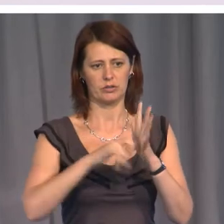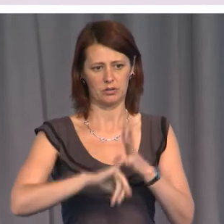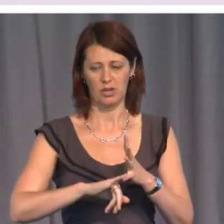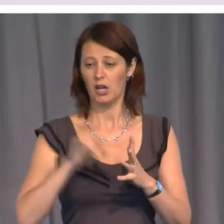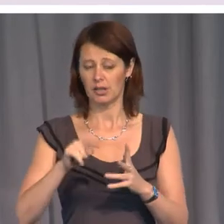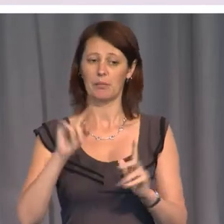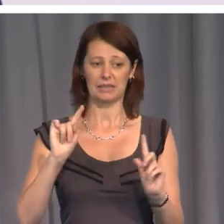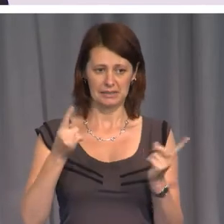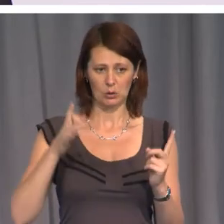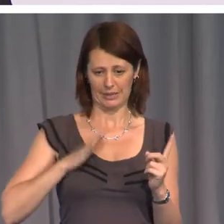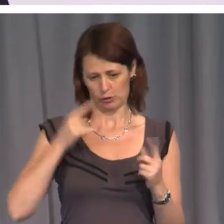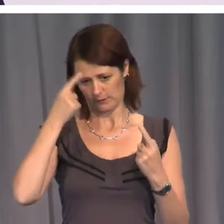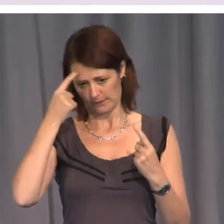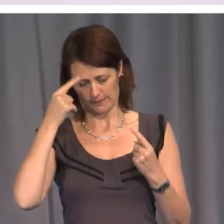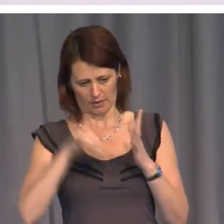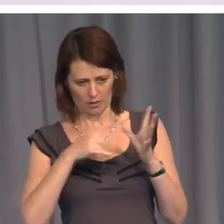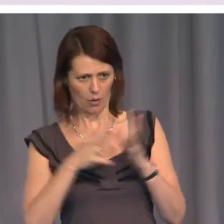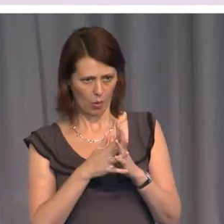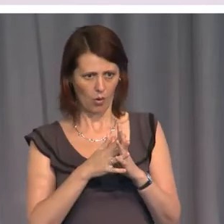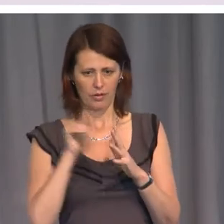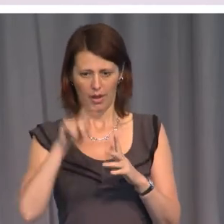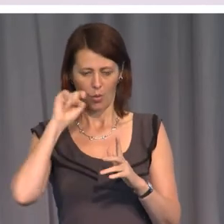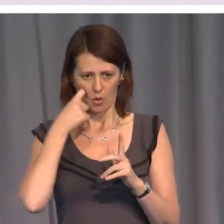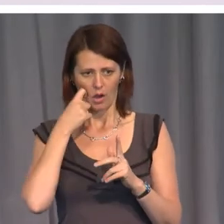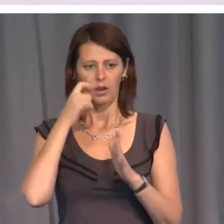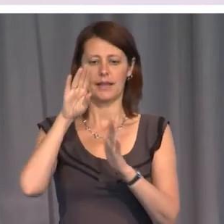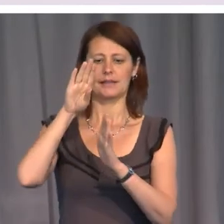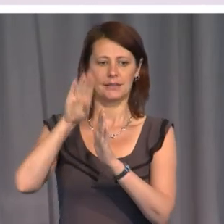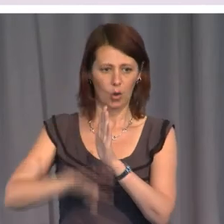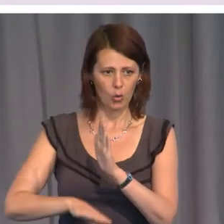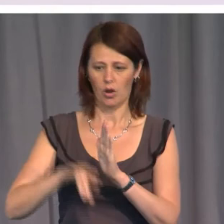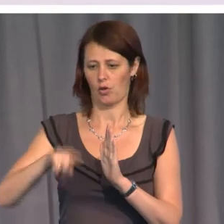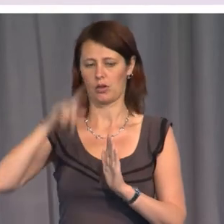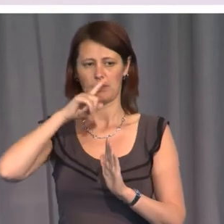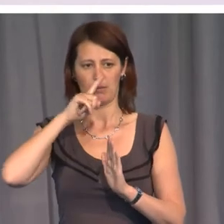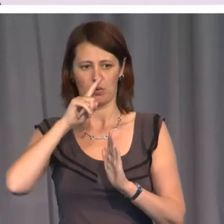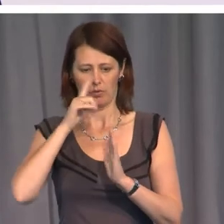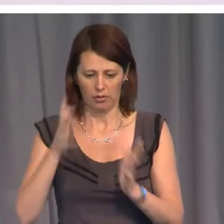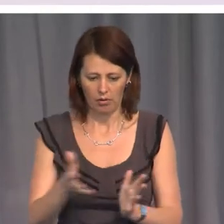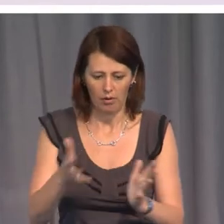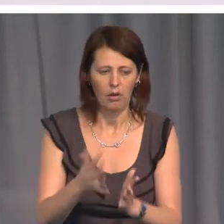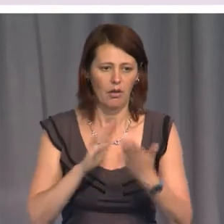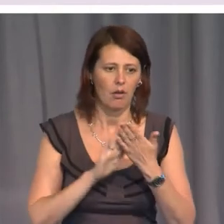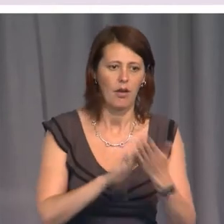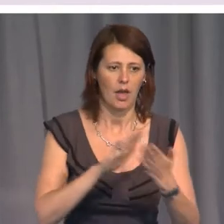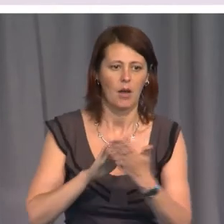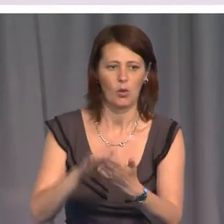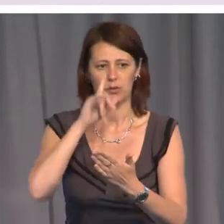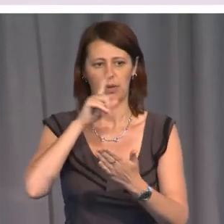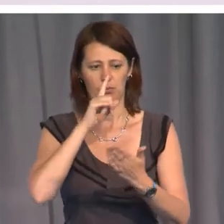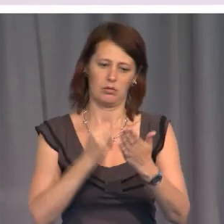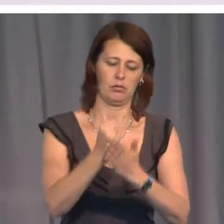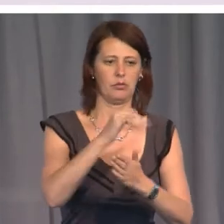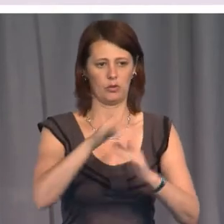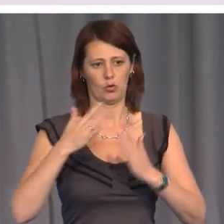of devising one that will identify and exclude those who aid and abet human rights abuses.